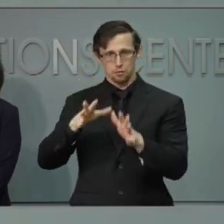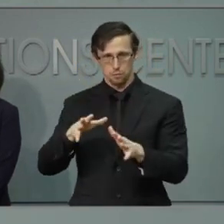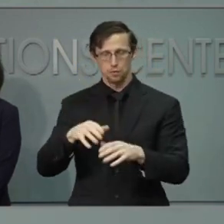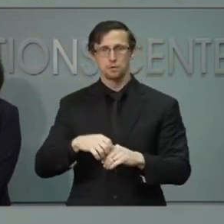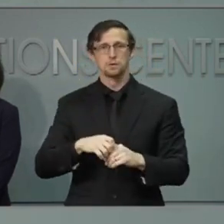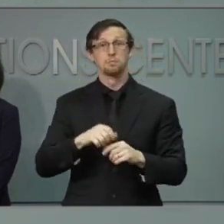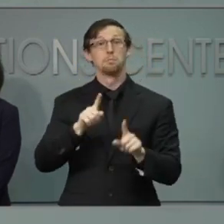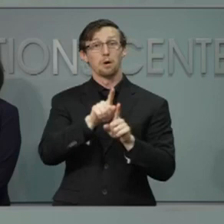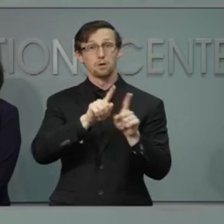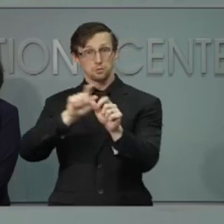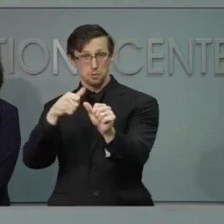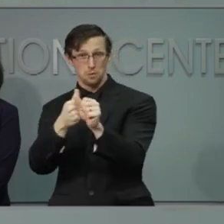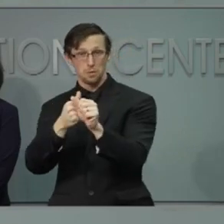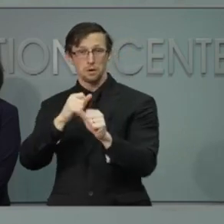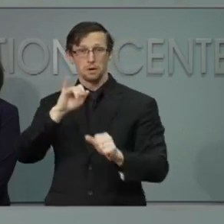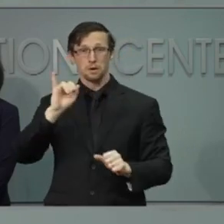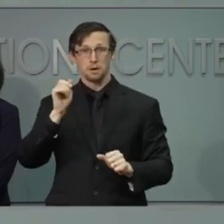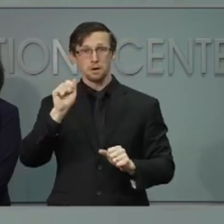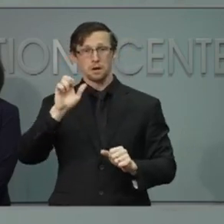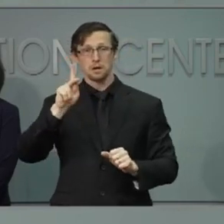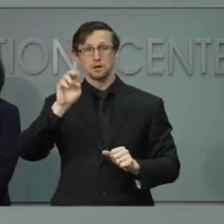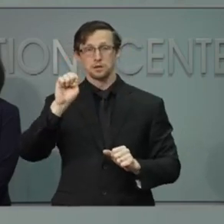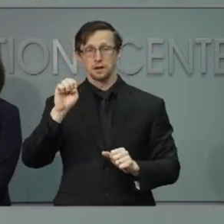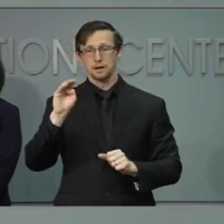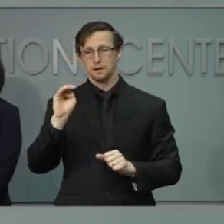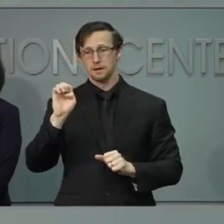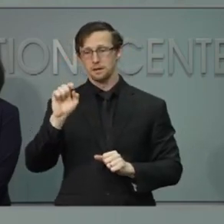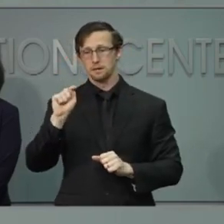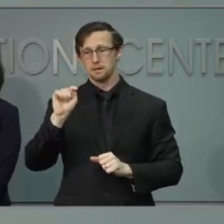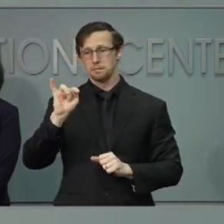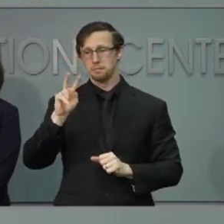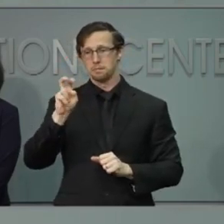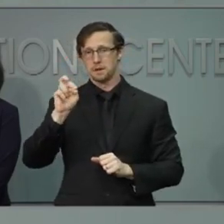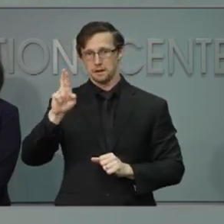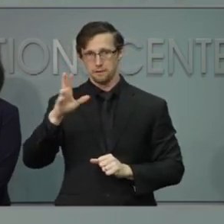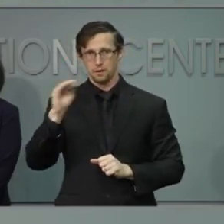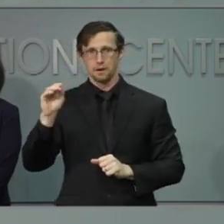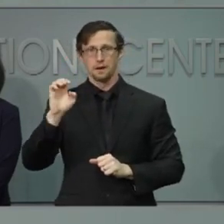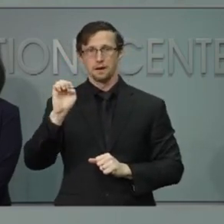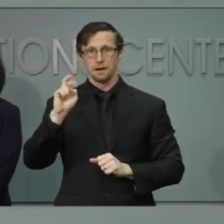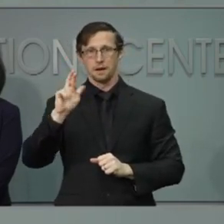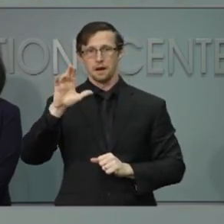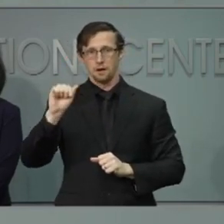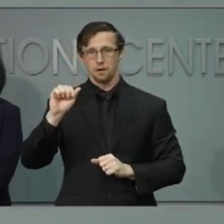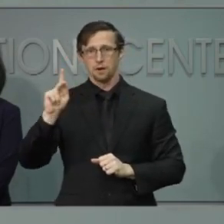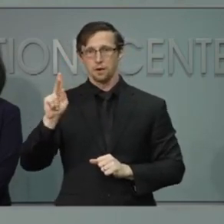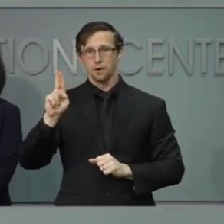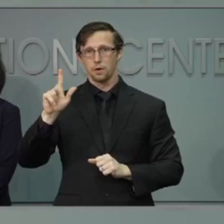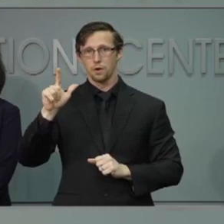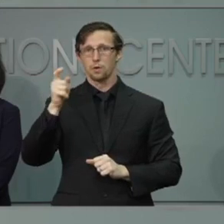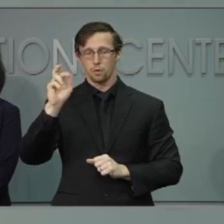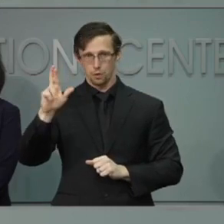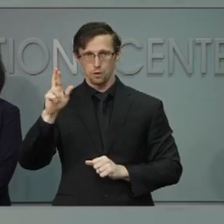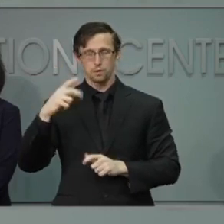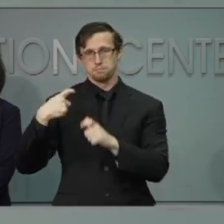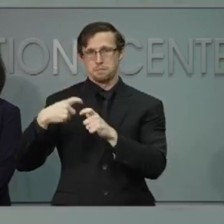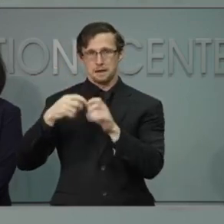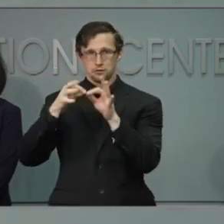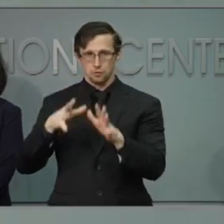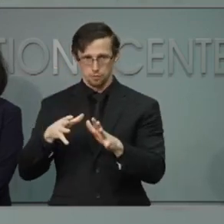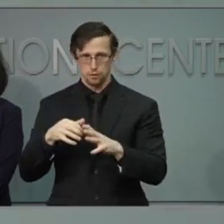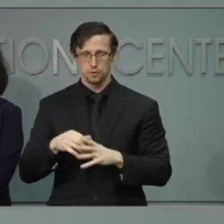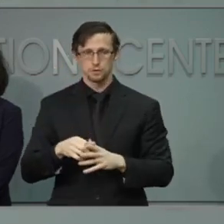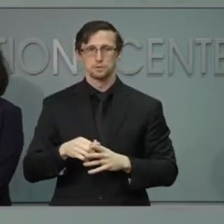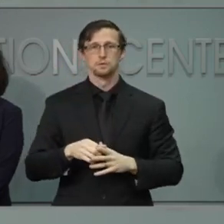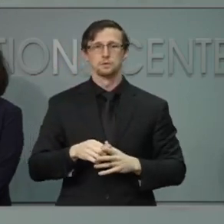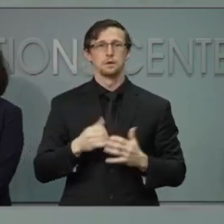Jackie Mativier and Erica Kugler are our Spanish language interpreters. We'll now take questions from